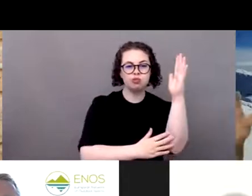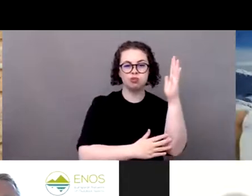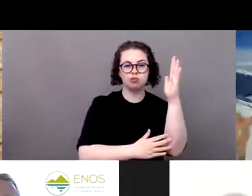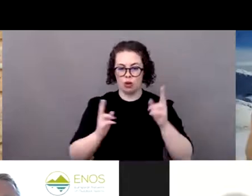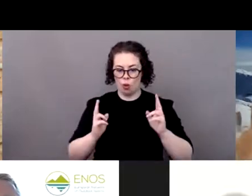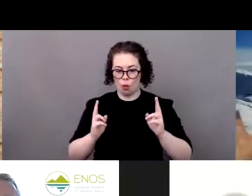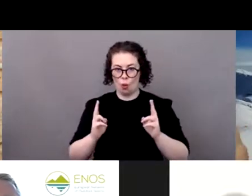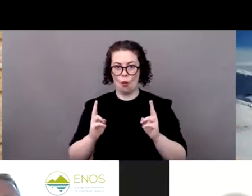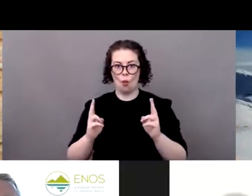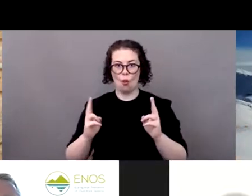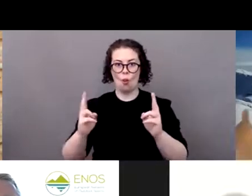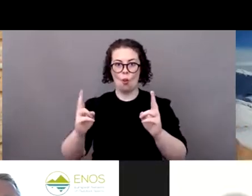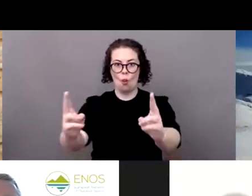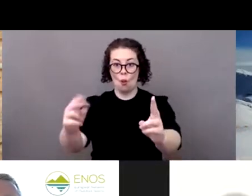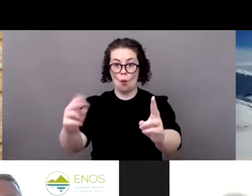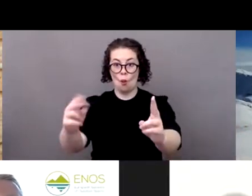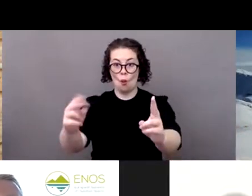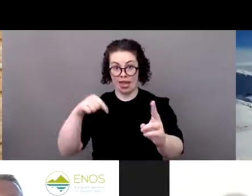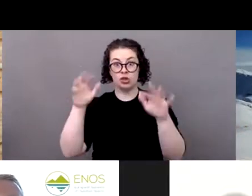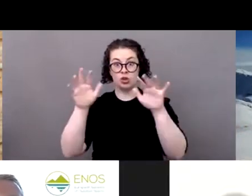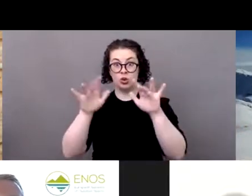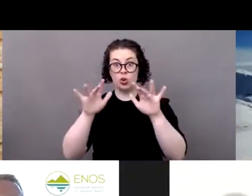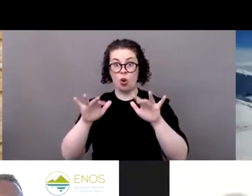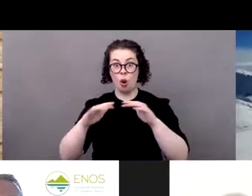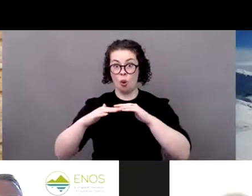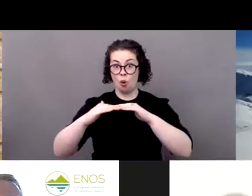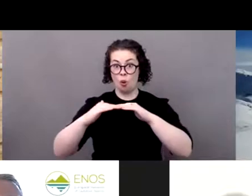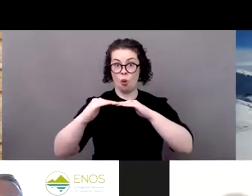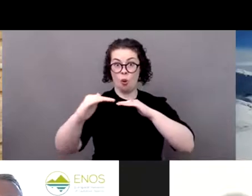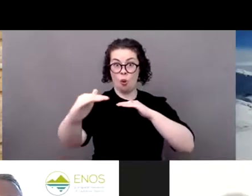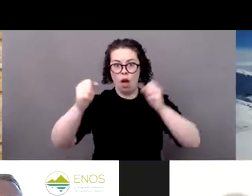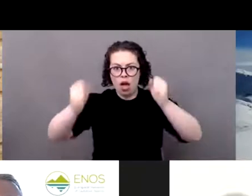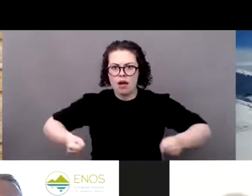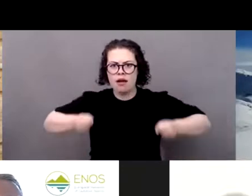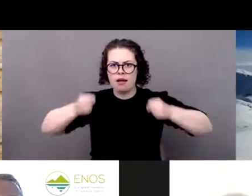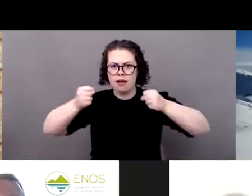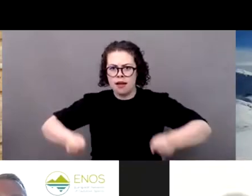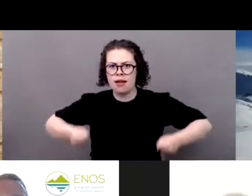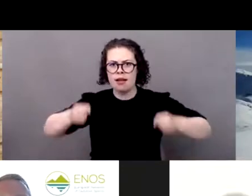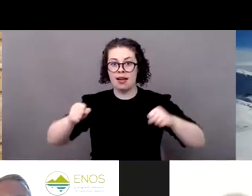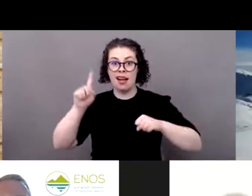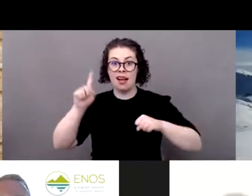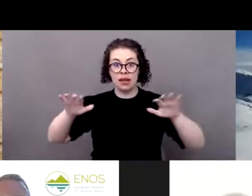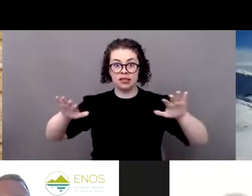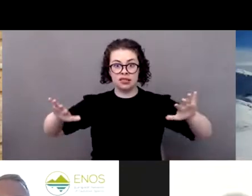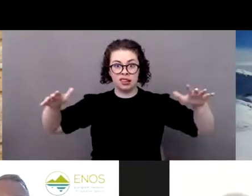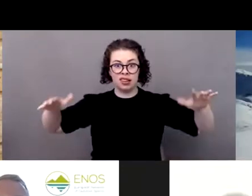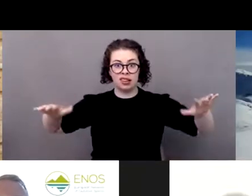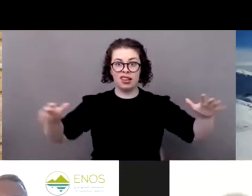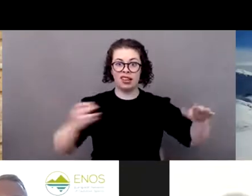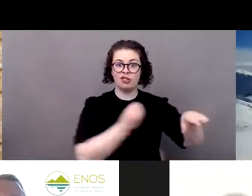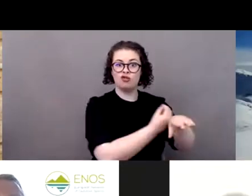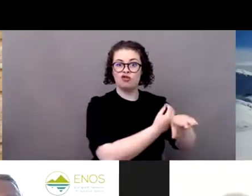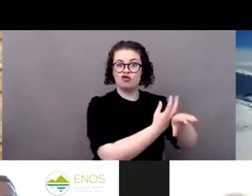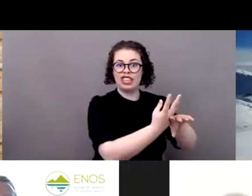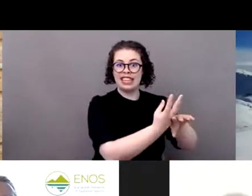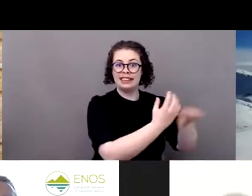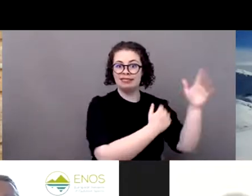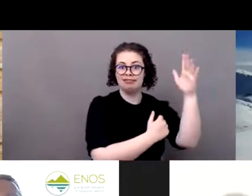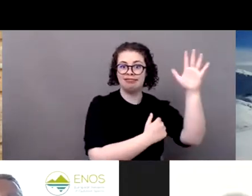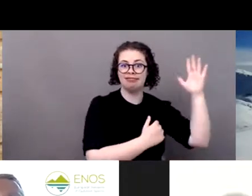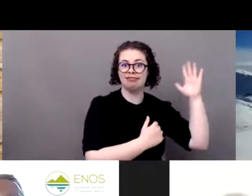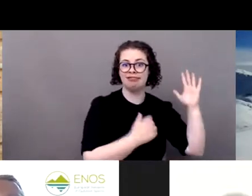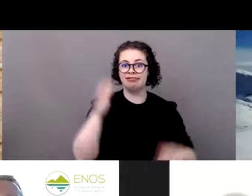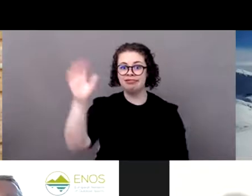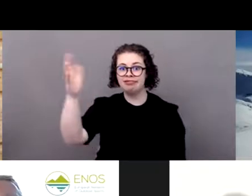by green meadows with this snow being trucked in from afar, because there was just not enough snow there to host this event or